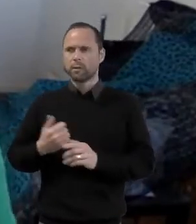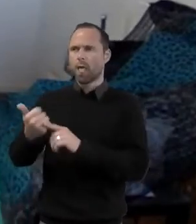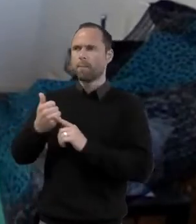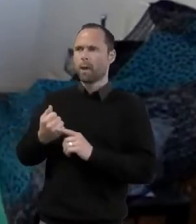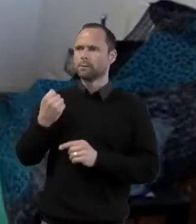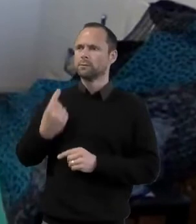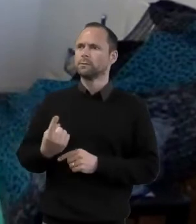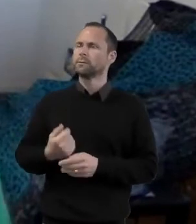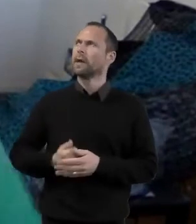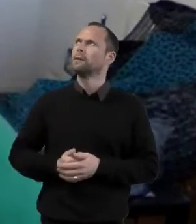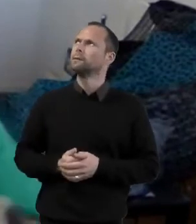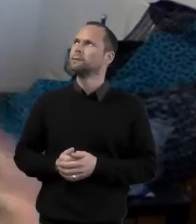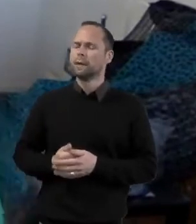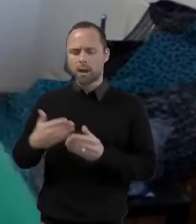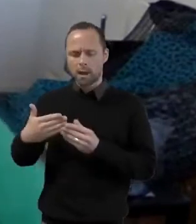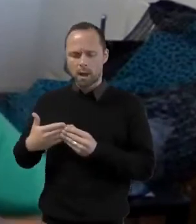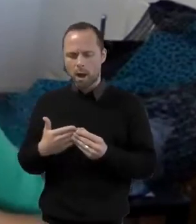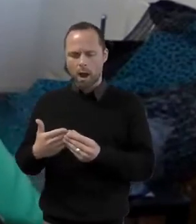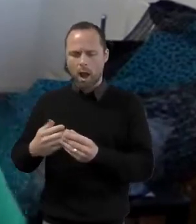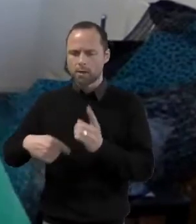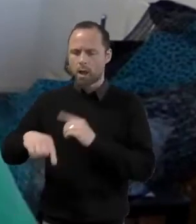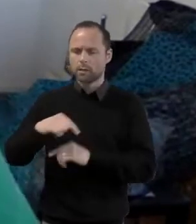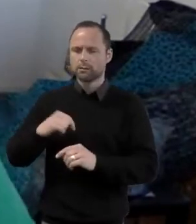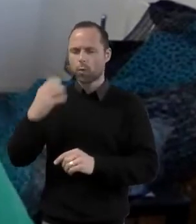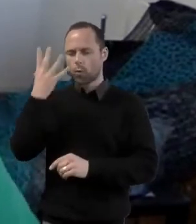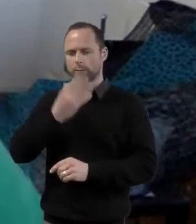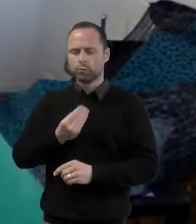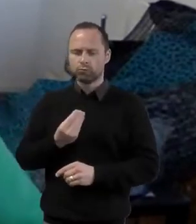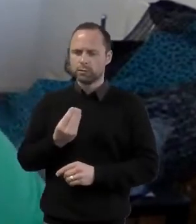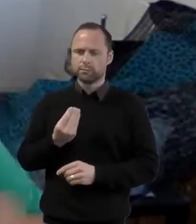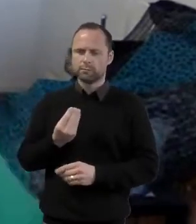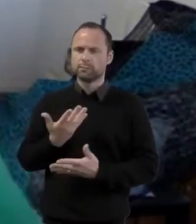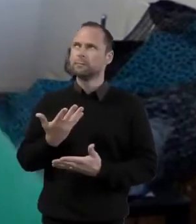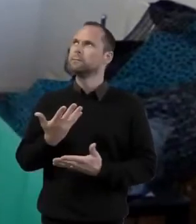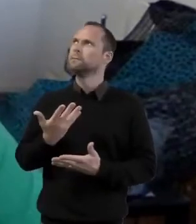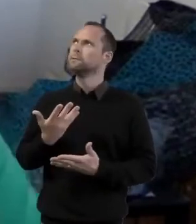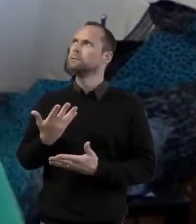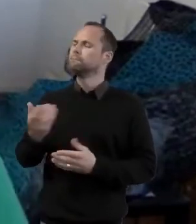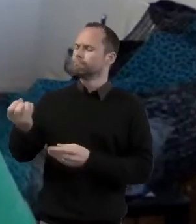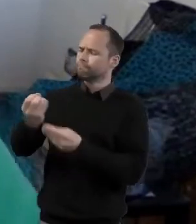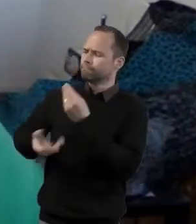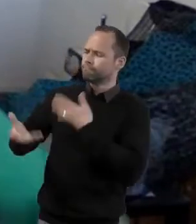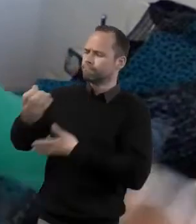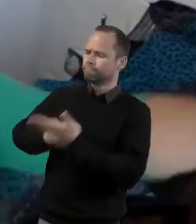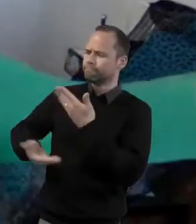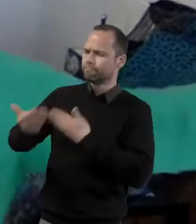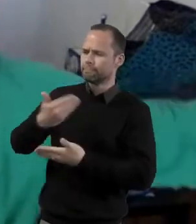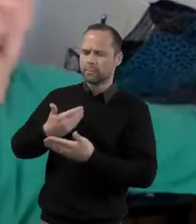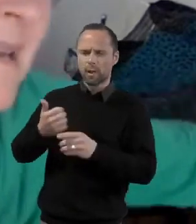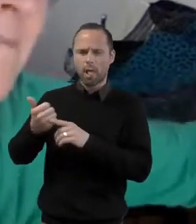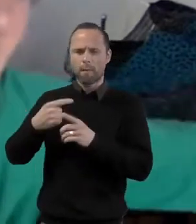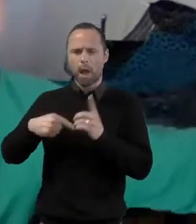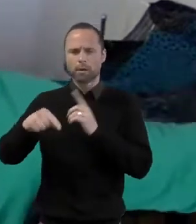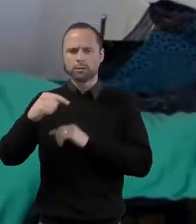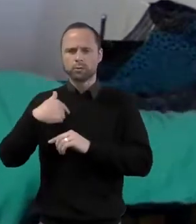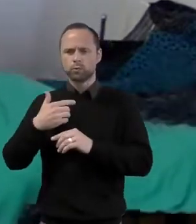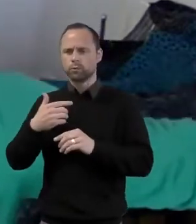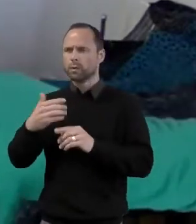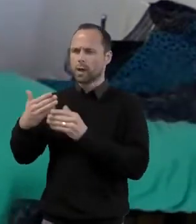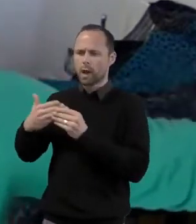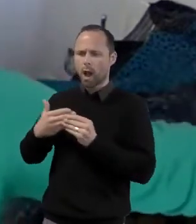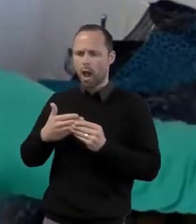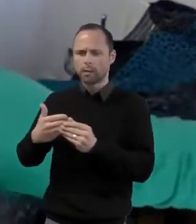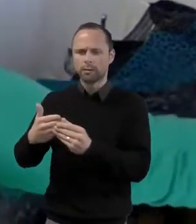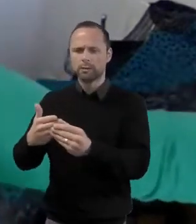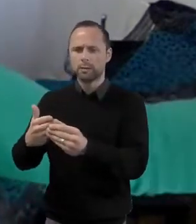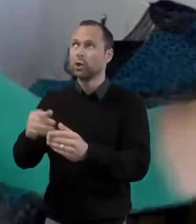Guide us, Holy Spirit, in the places we find ourselves to walk in your footsteps. I know you've already been there,